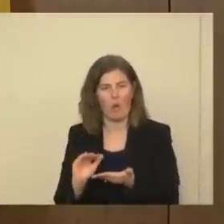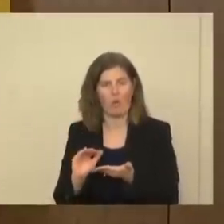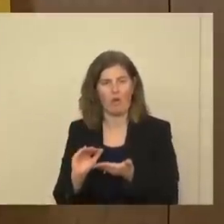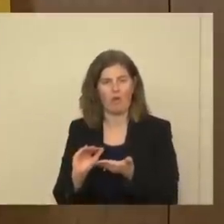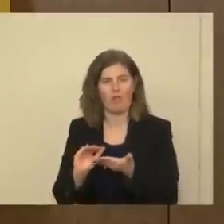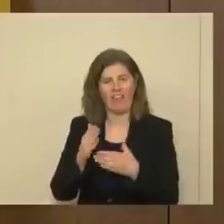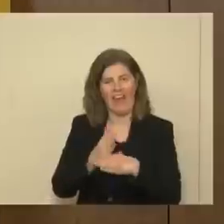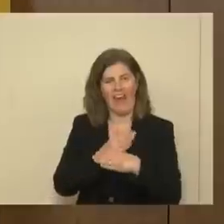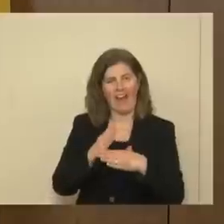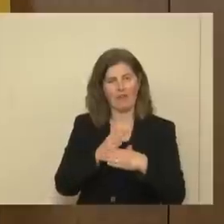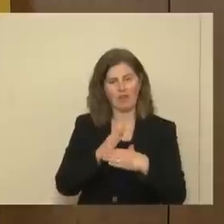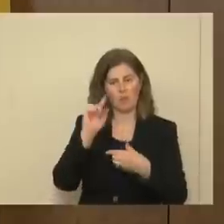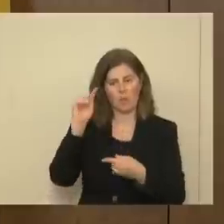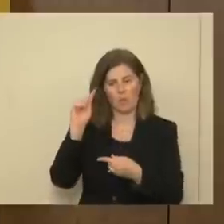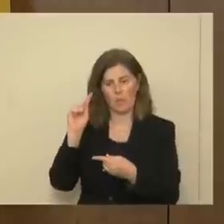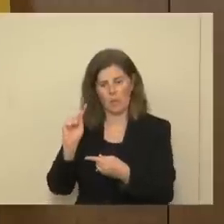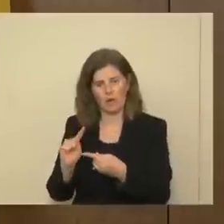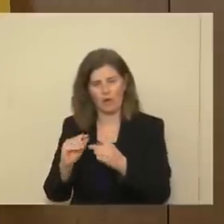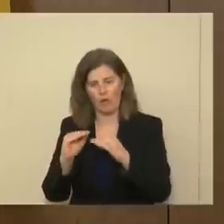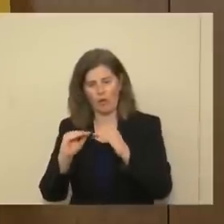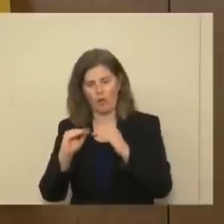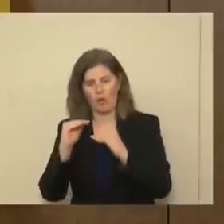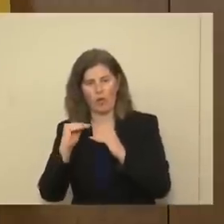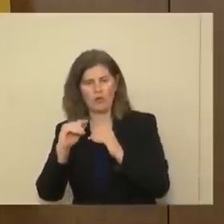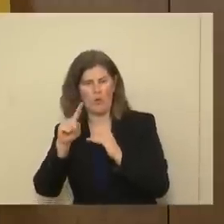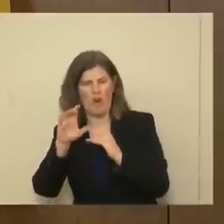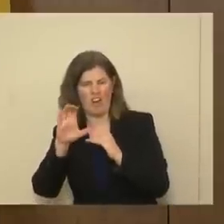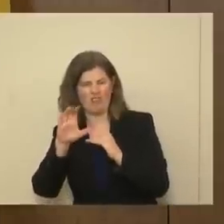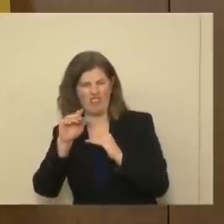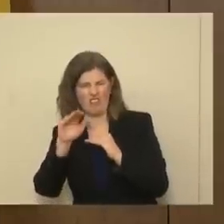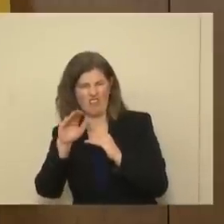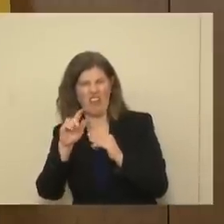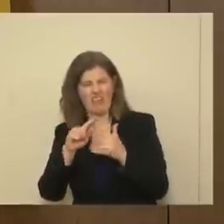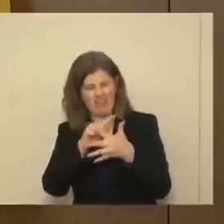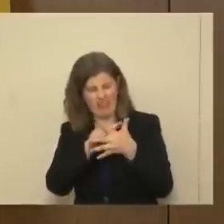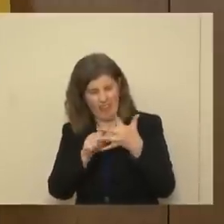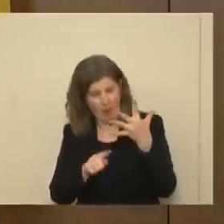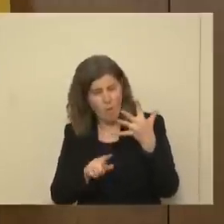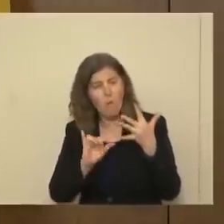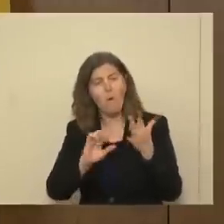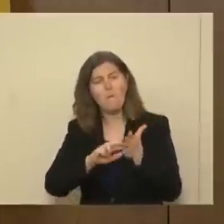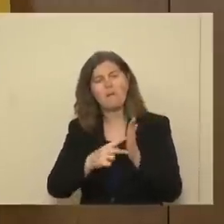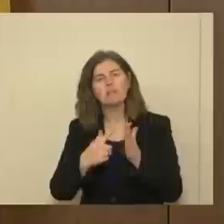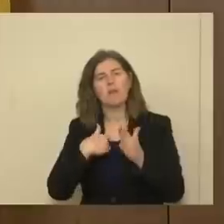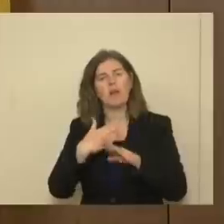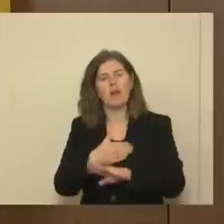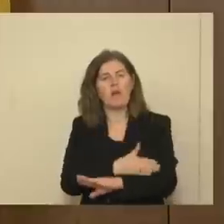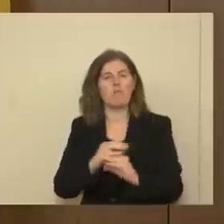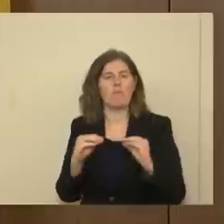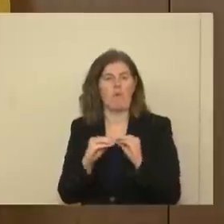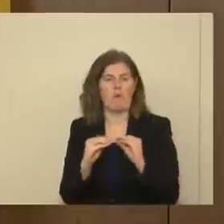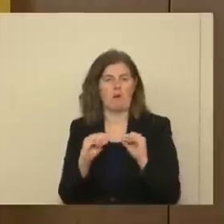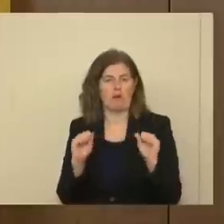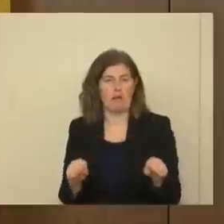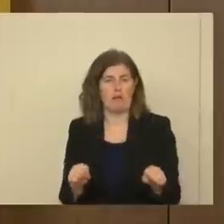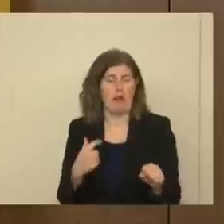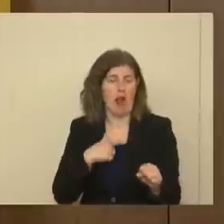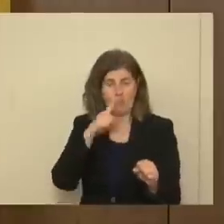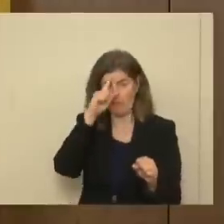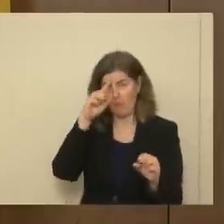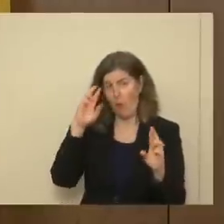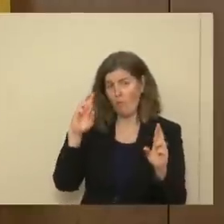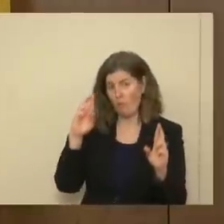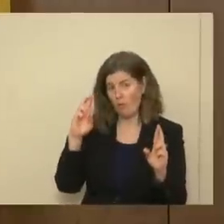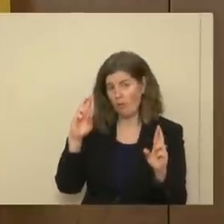rolling average rate to closer to the 100. These are all the kinds of signs that we can do more, and I'm hopeful.